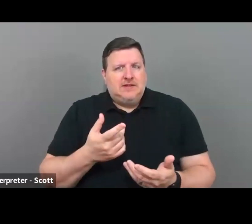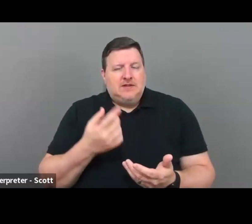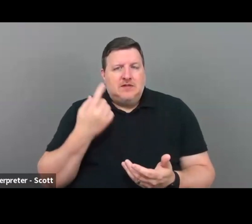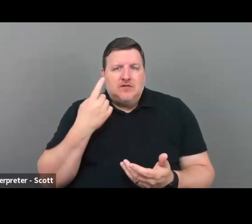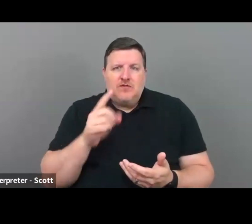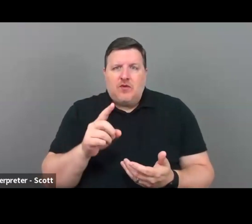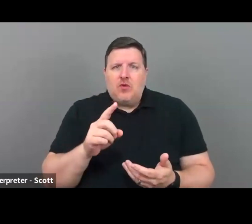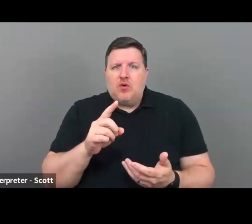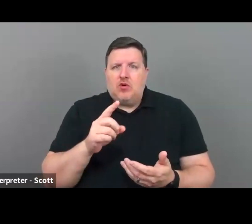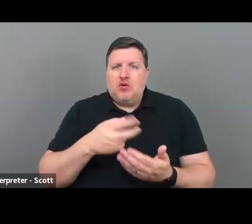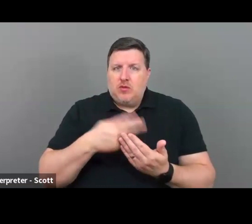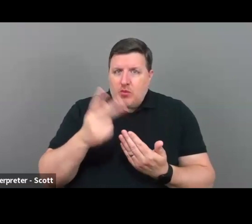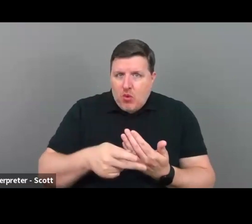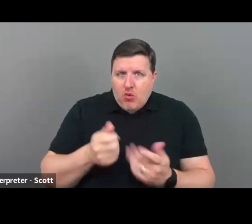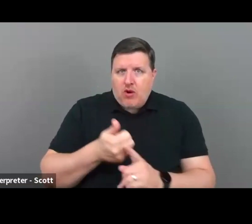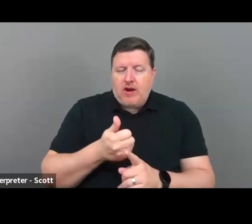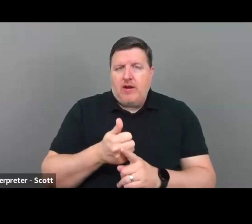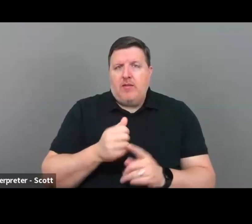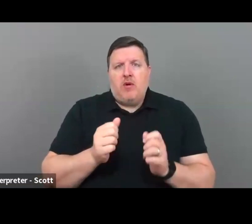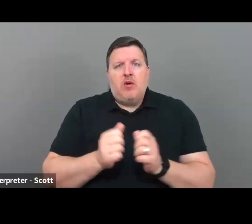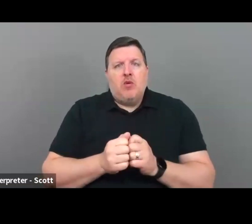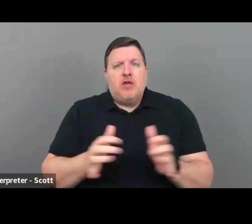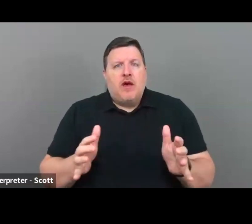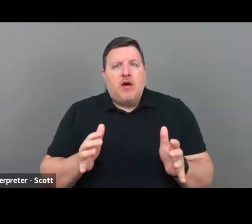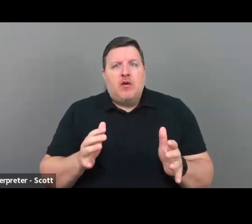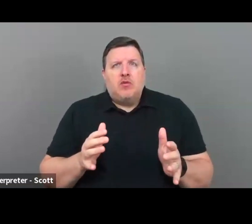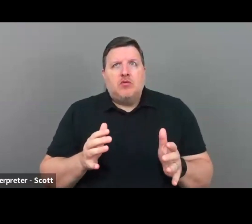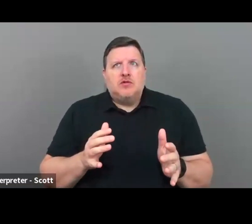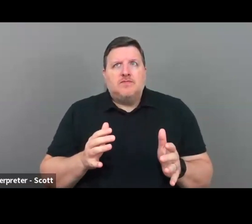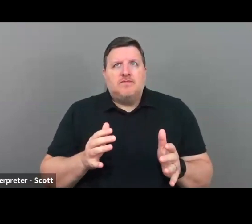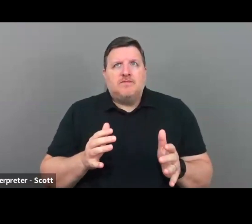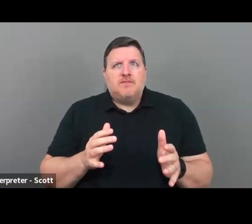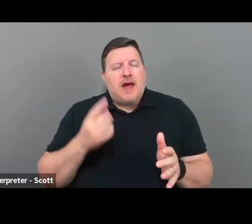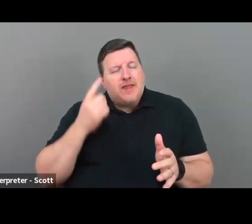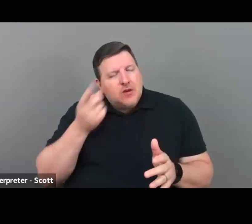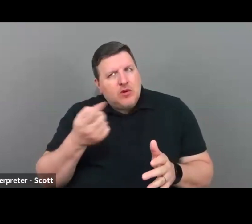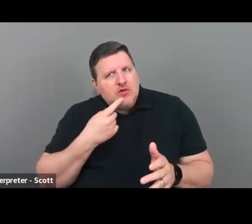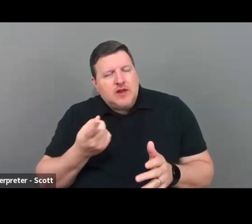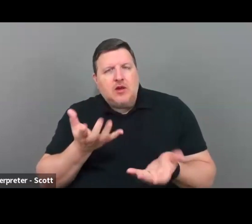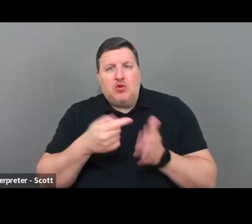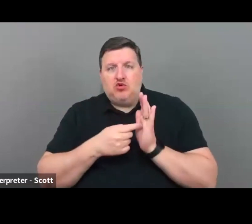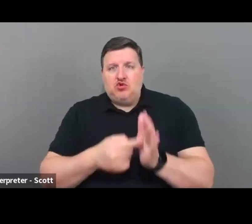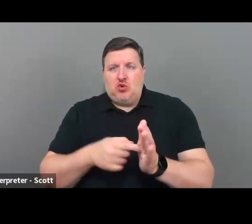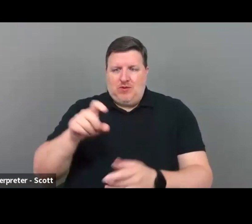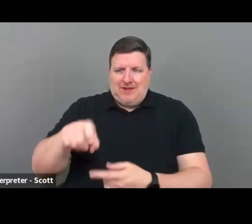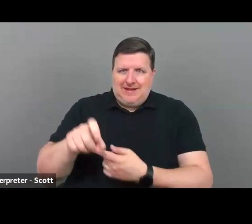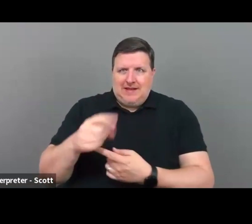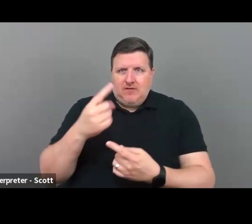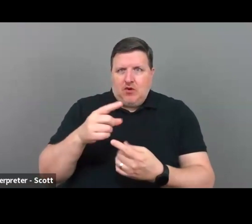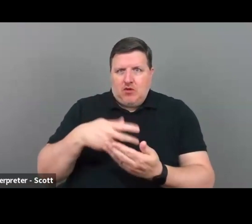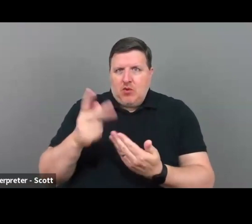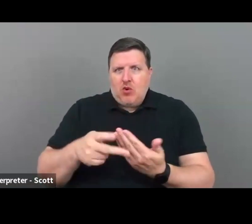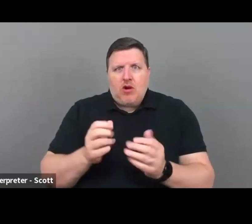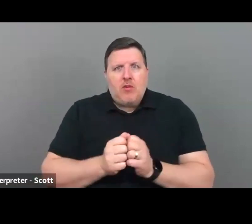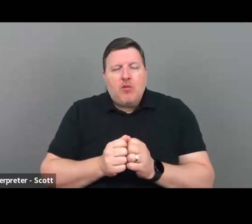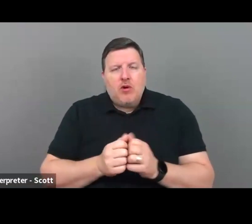for the program without, I think what you're saying is you want to show the need for the program without, uh,